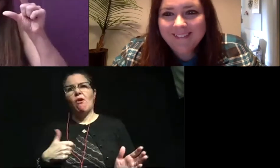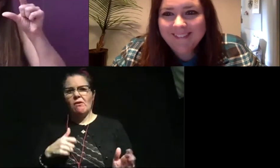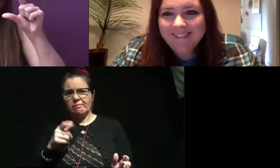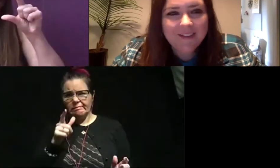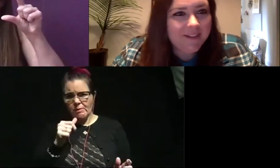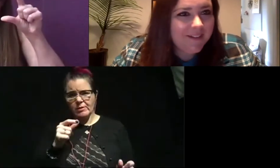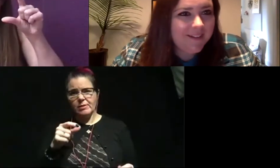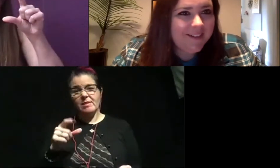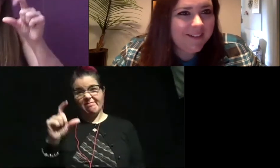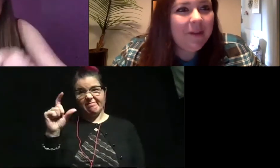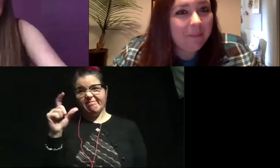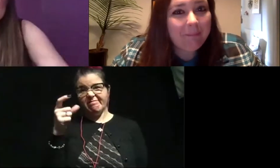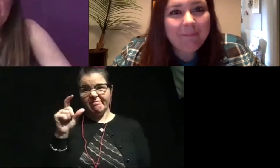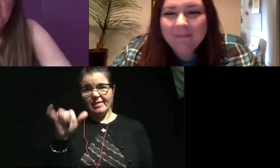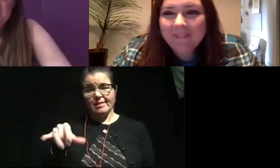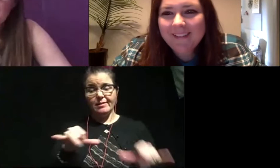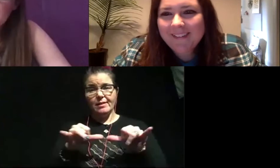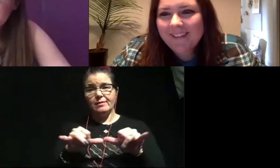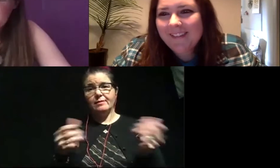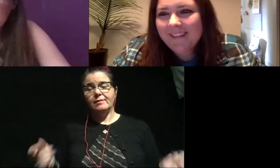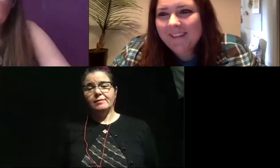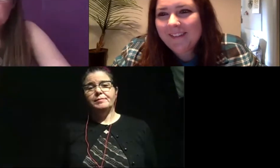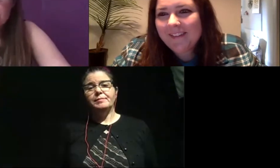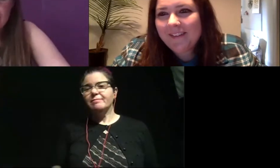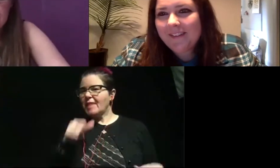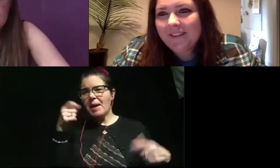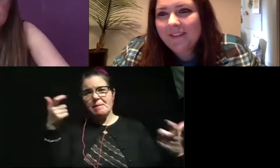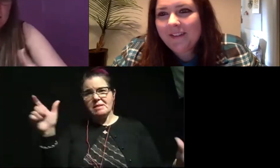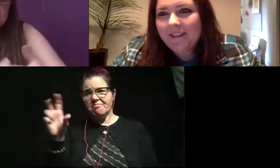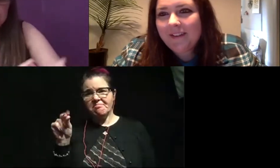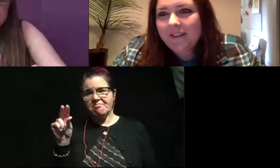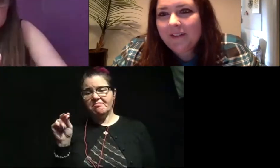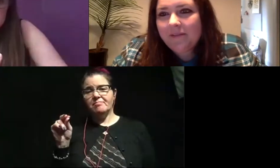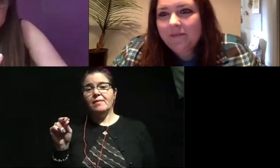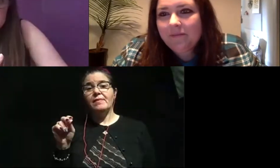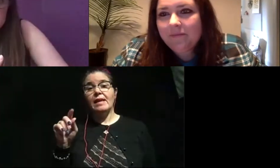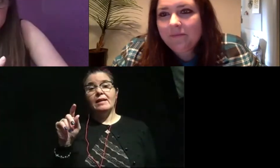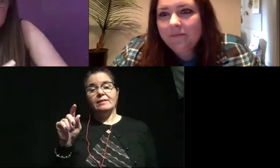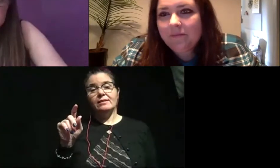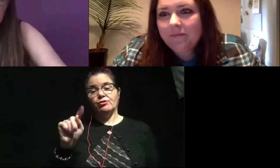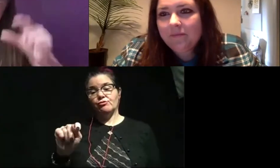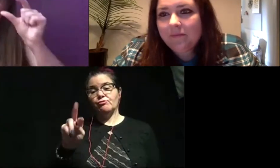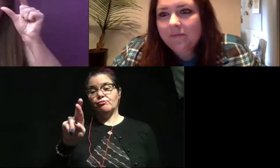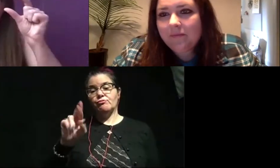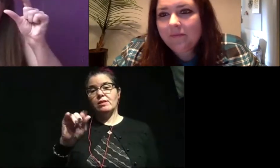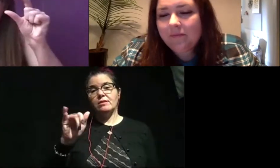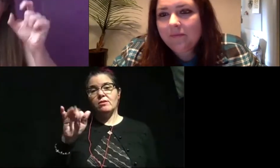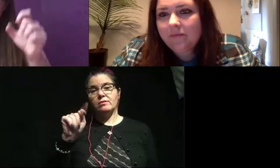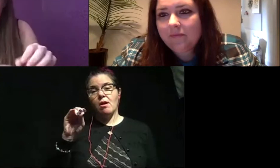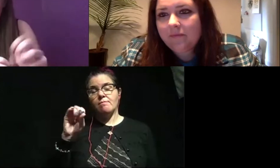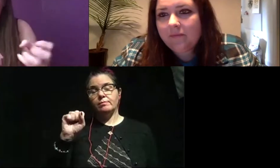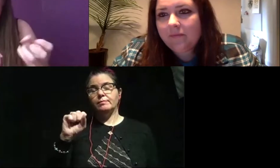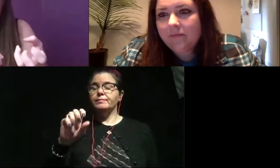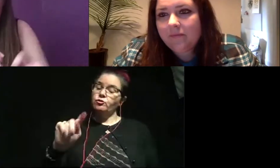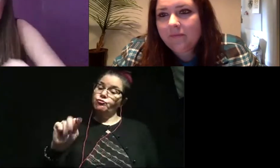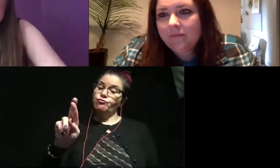probably that big. So they're not huge, right? And the triceratops rib that I found was only like that big anyway. was